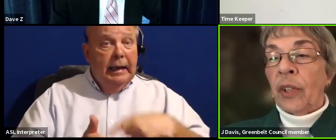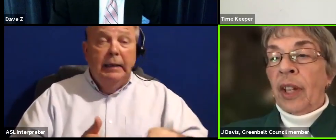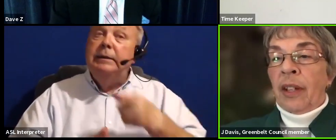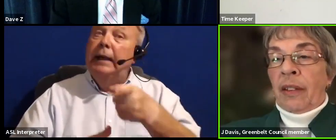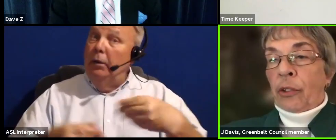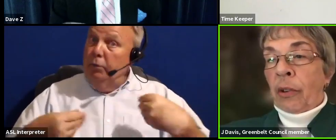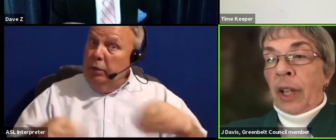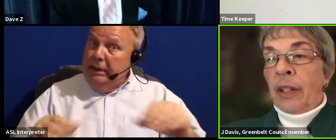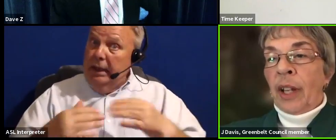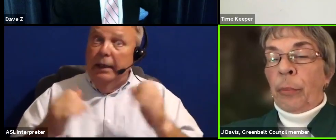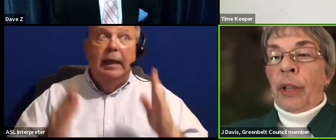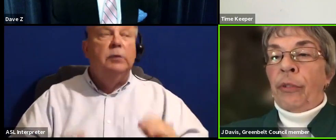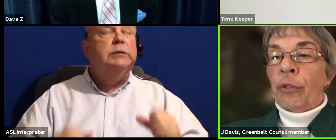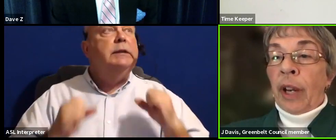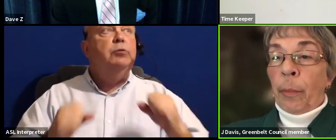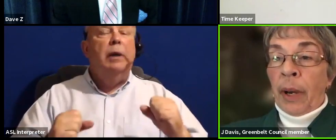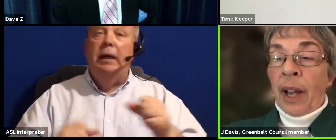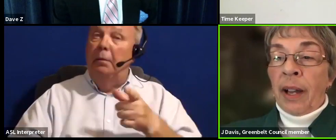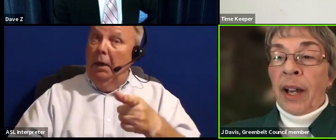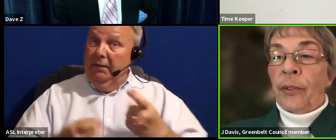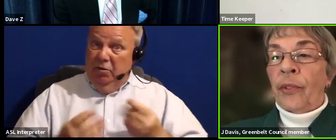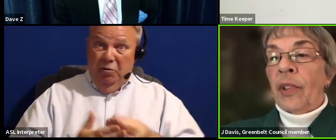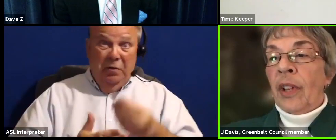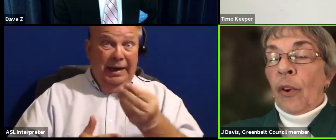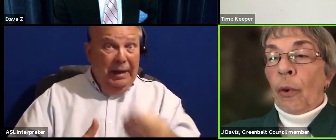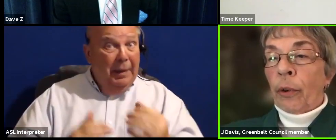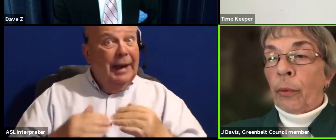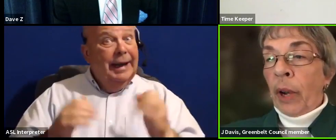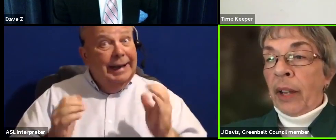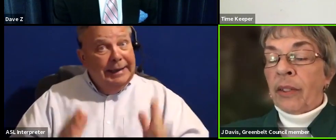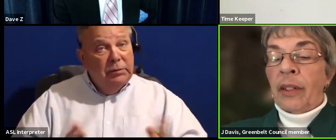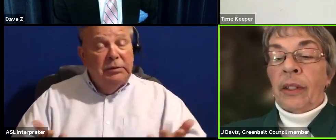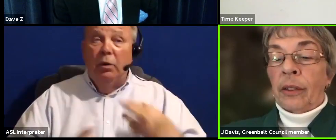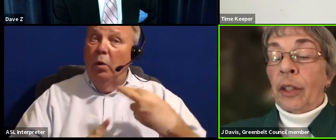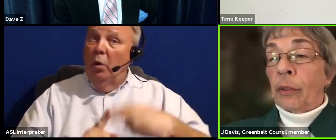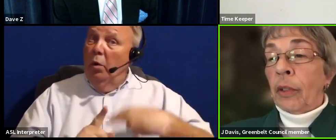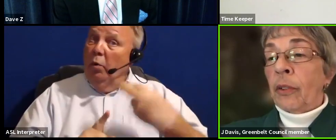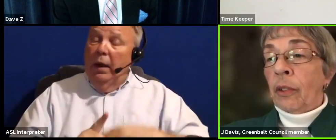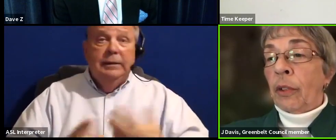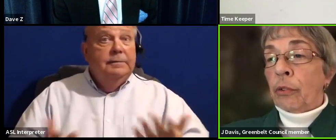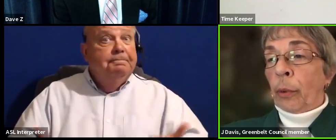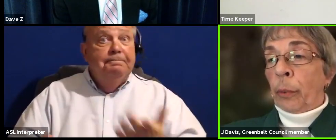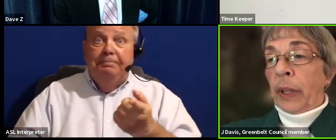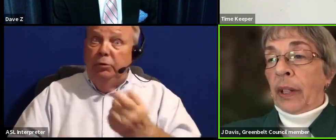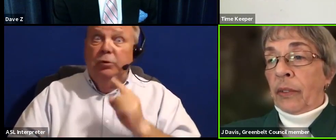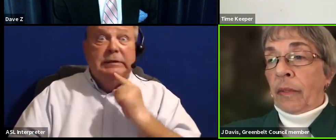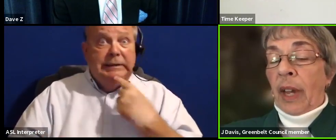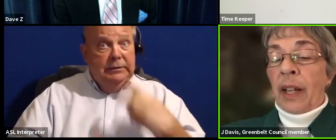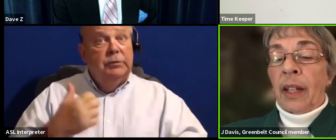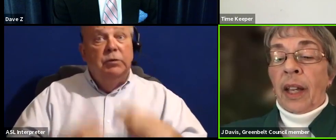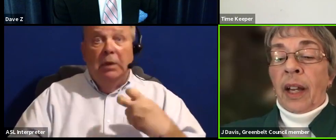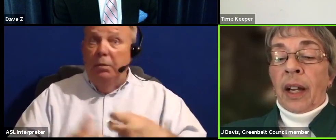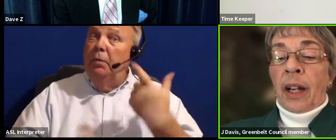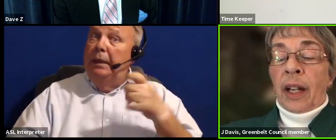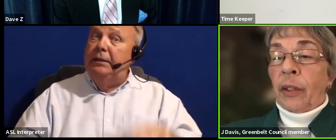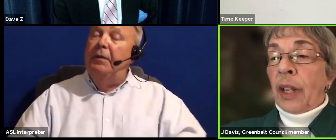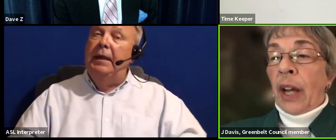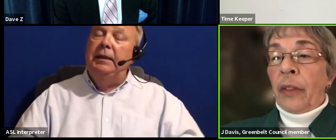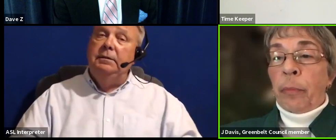your house, that's great, but if you're trying to buy a house or rent, you're in serious trouble because of that.